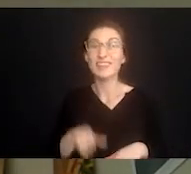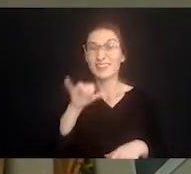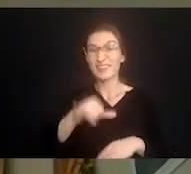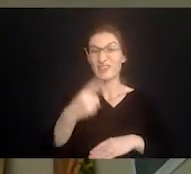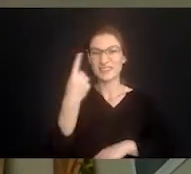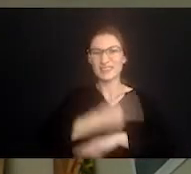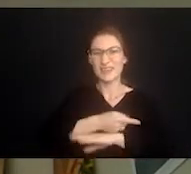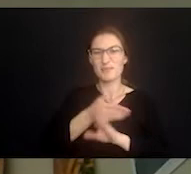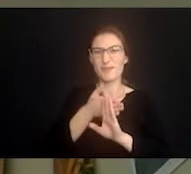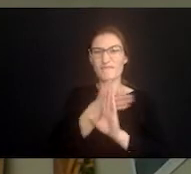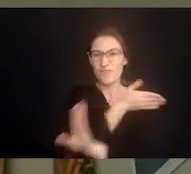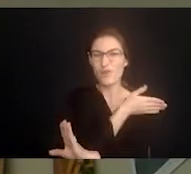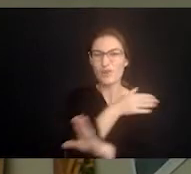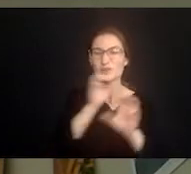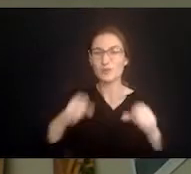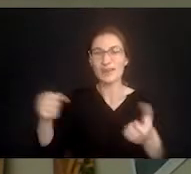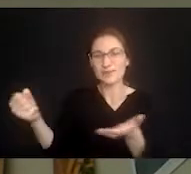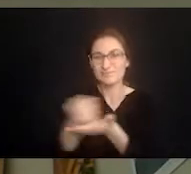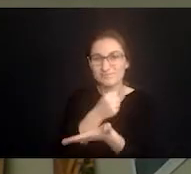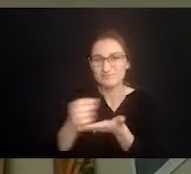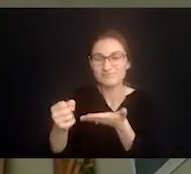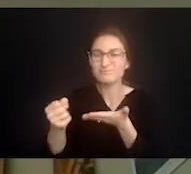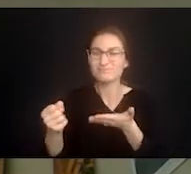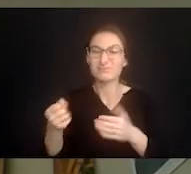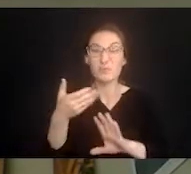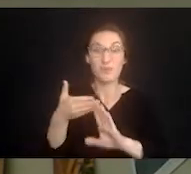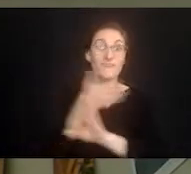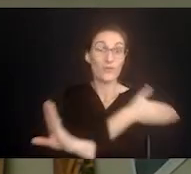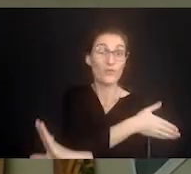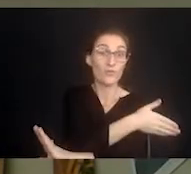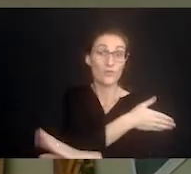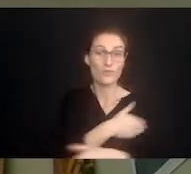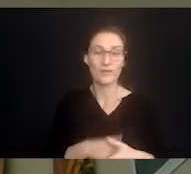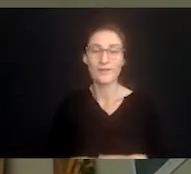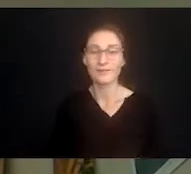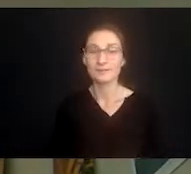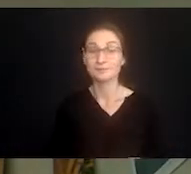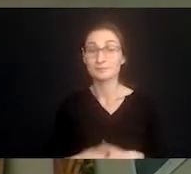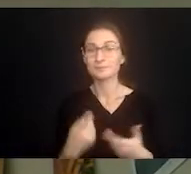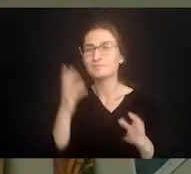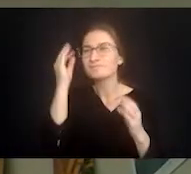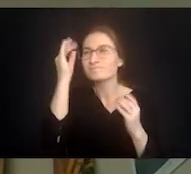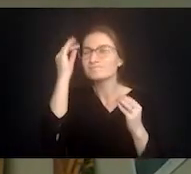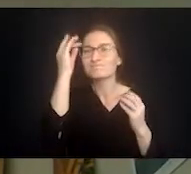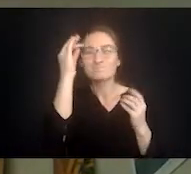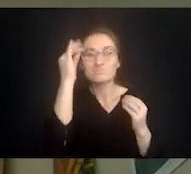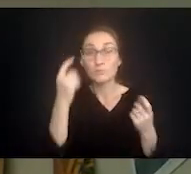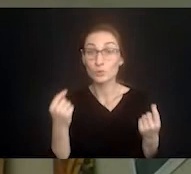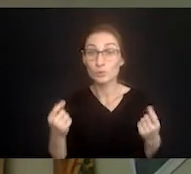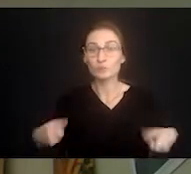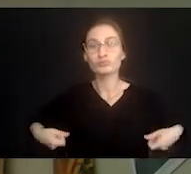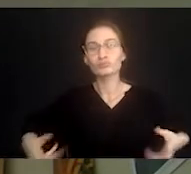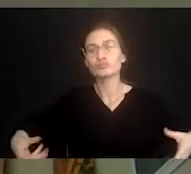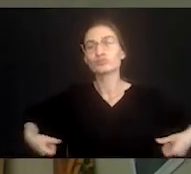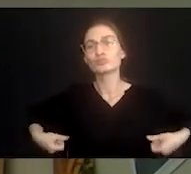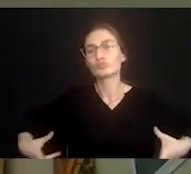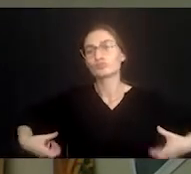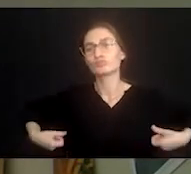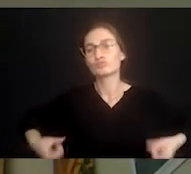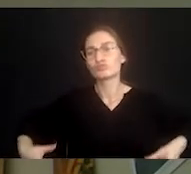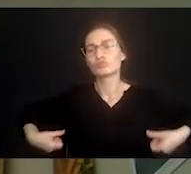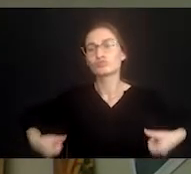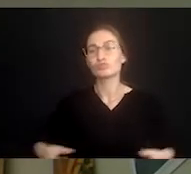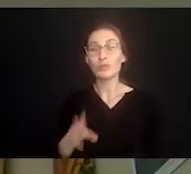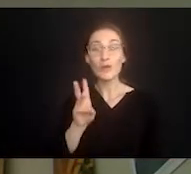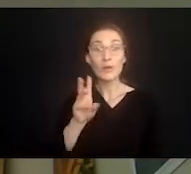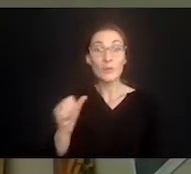was in the days before you could pay for food delivery by credit card. So considering the options, Jerry started to roll up town